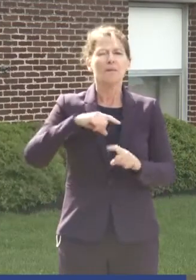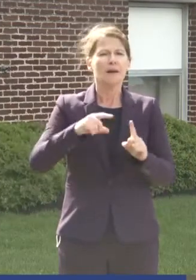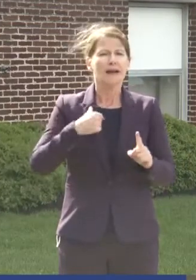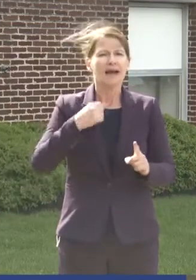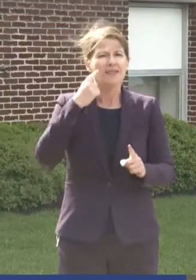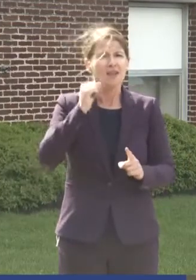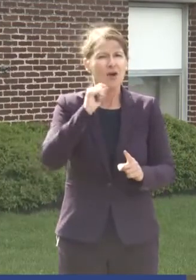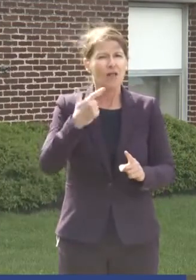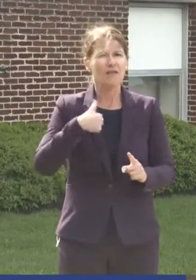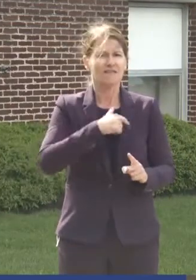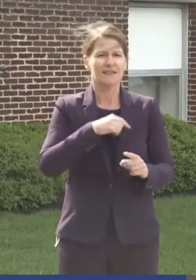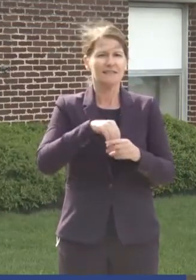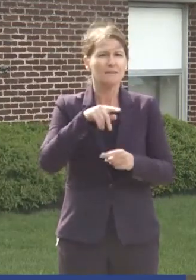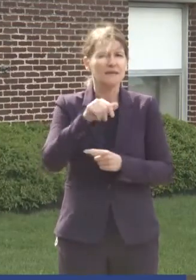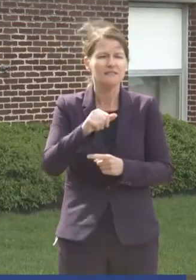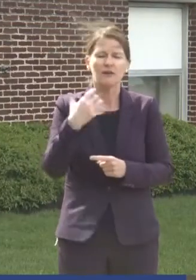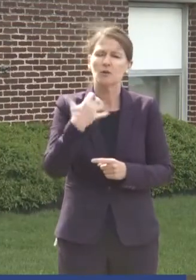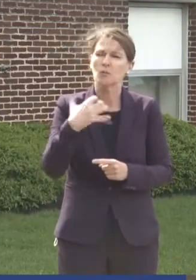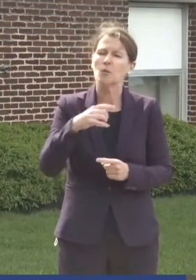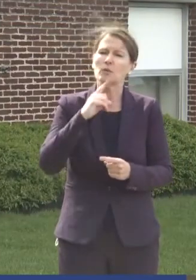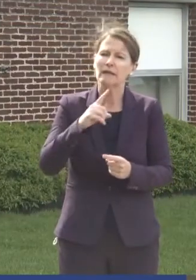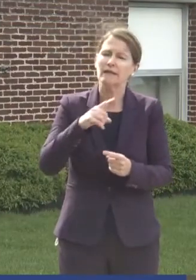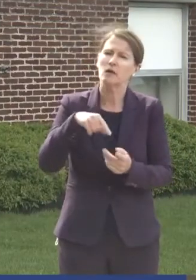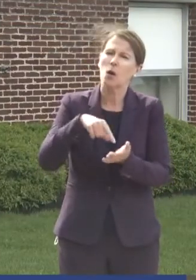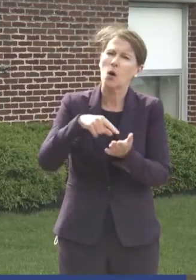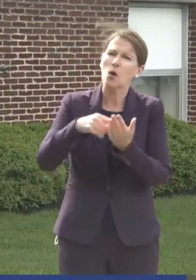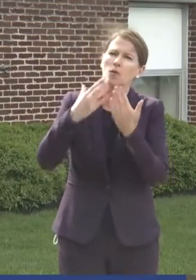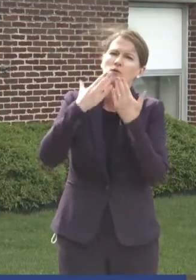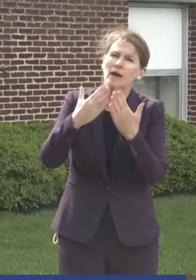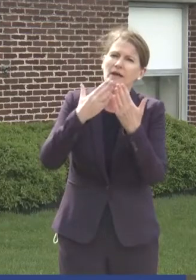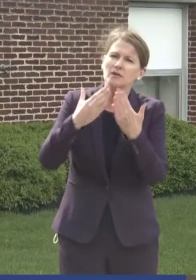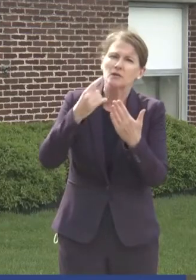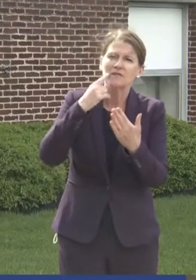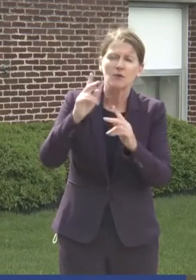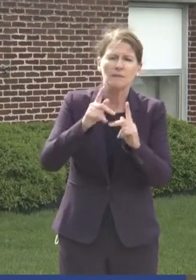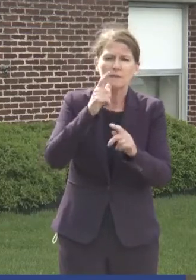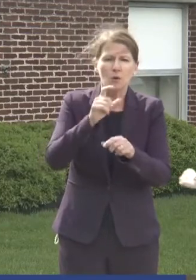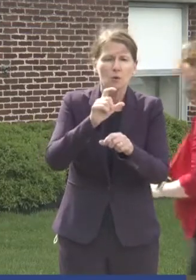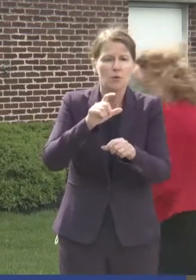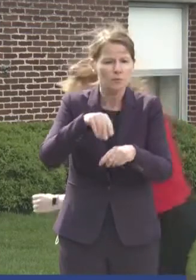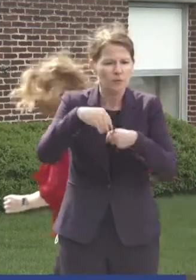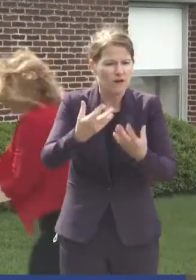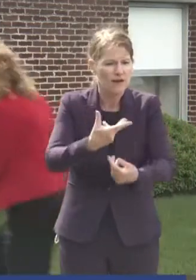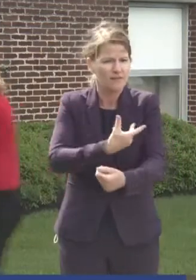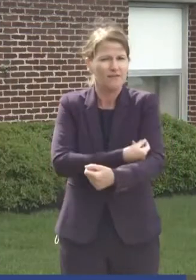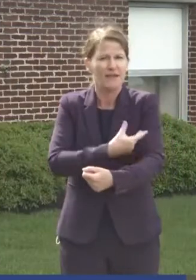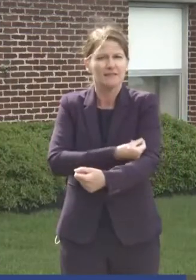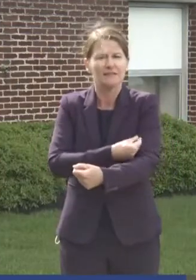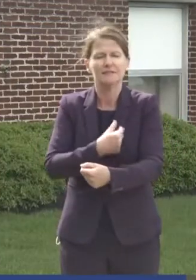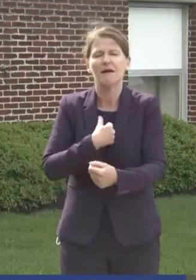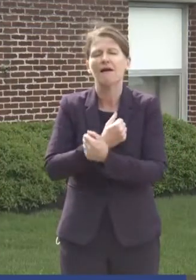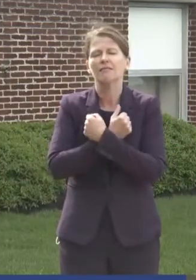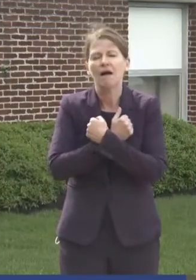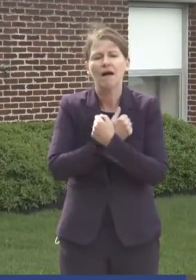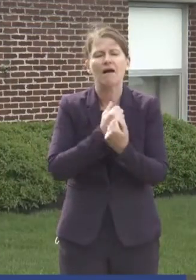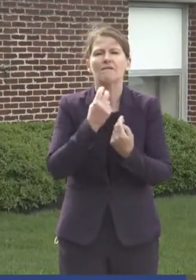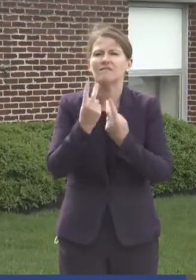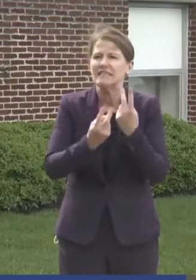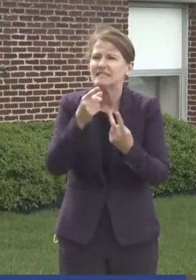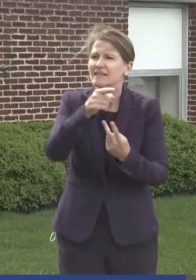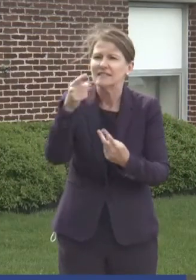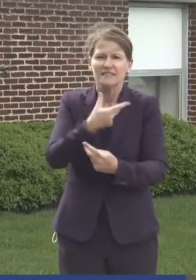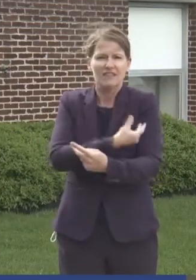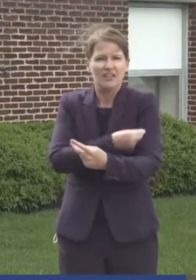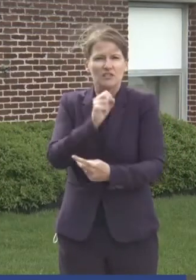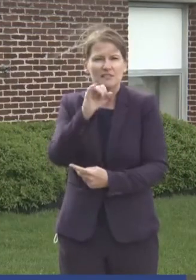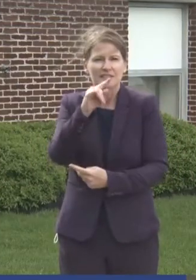all of us in Pennsylvania owe a great debt of gratitude to the folks who do this. I love visiting these vaccination sites.